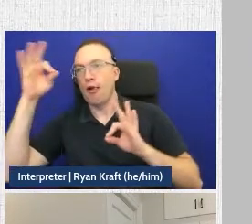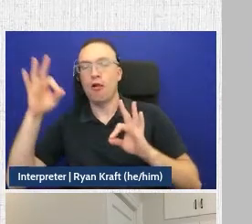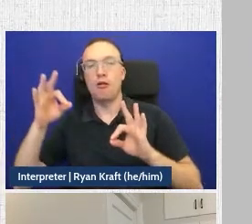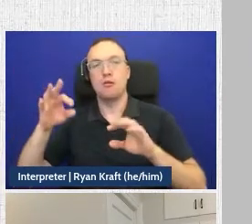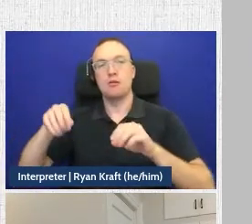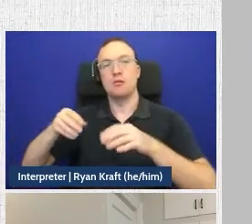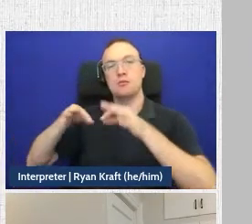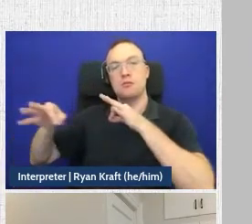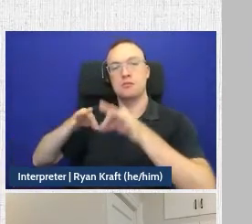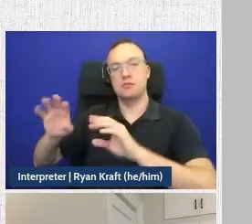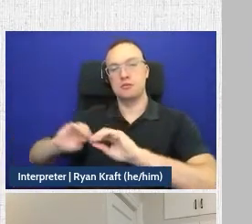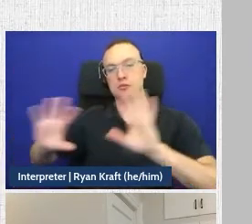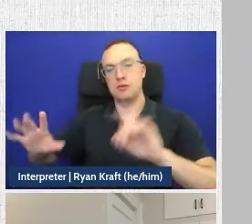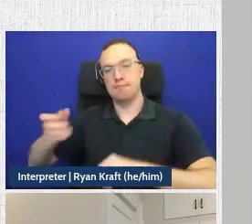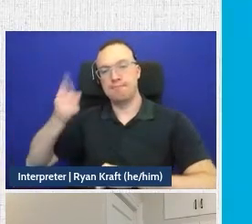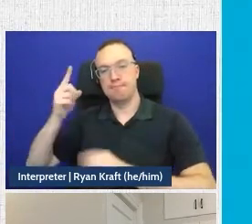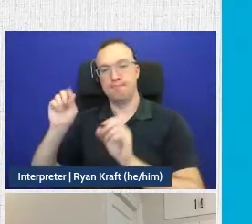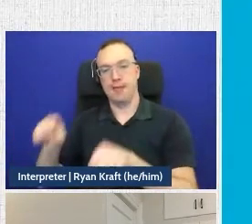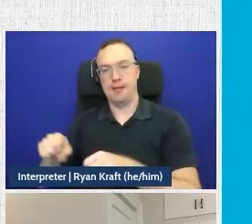and digestible fashion.